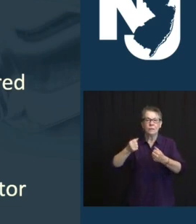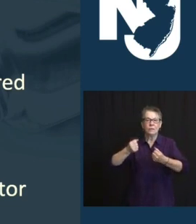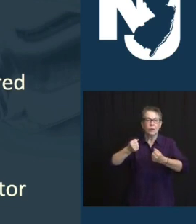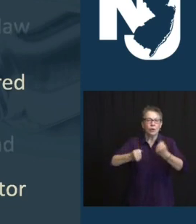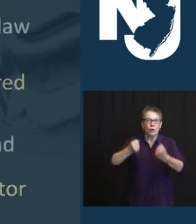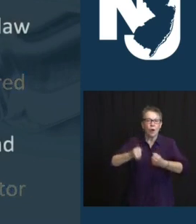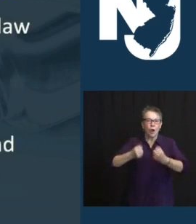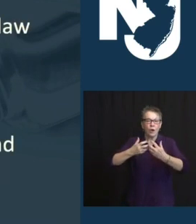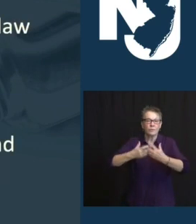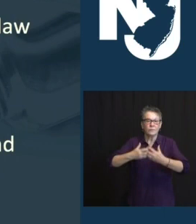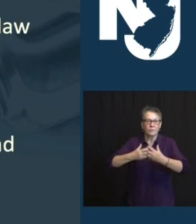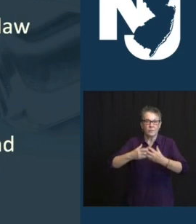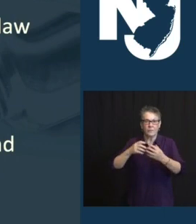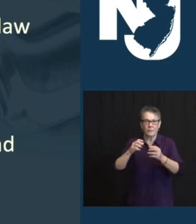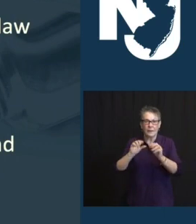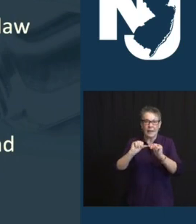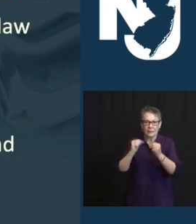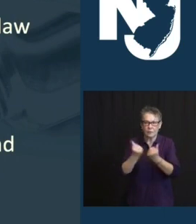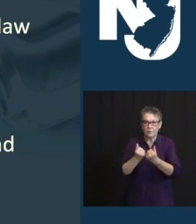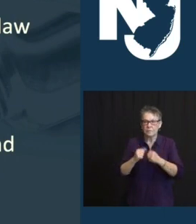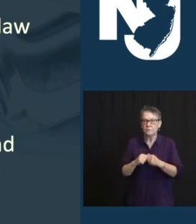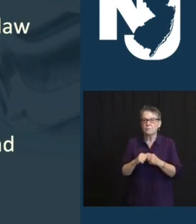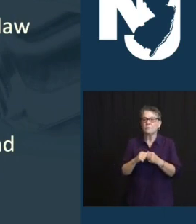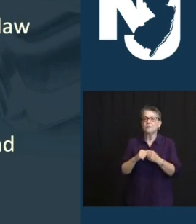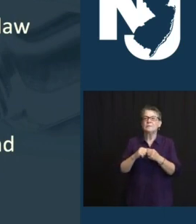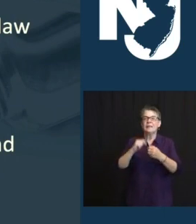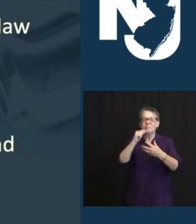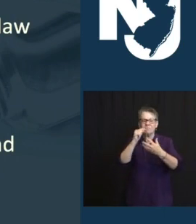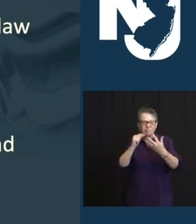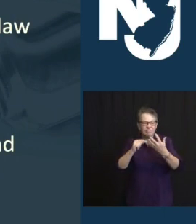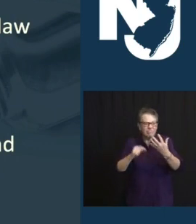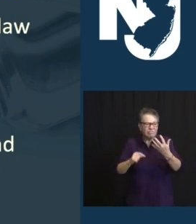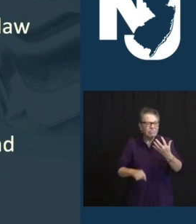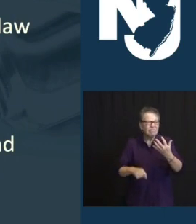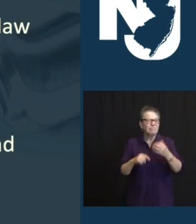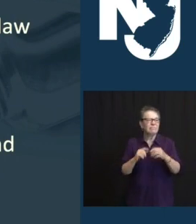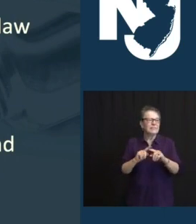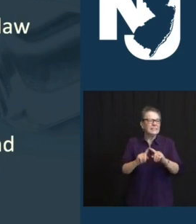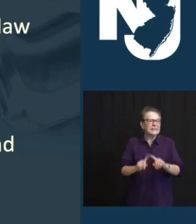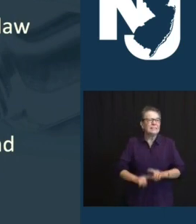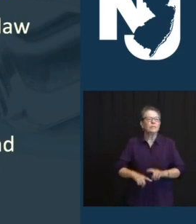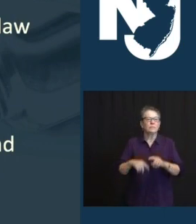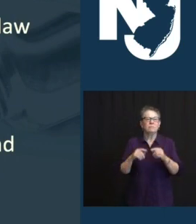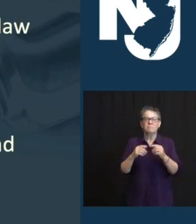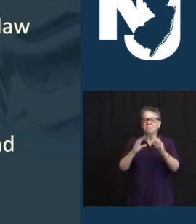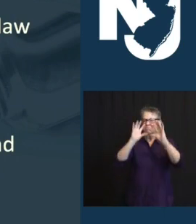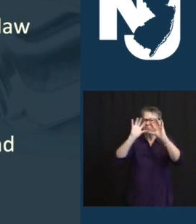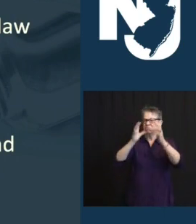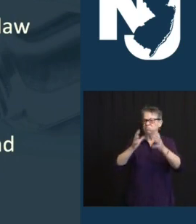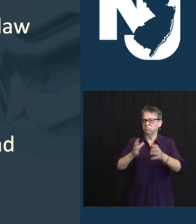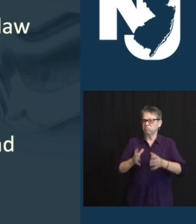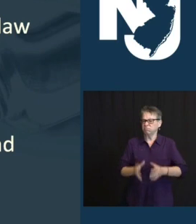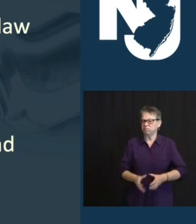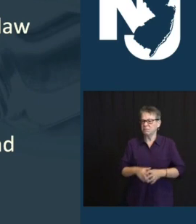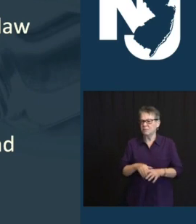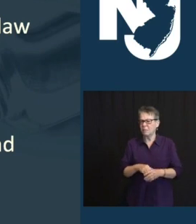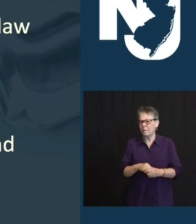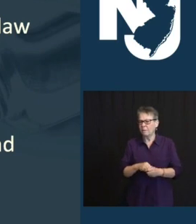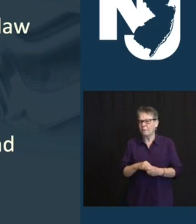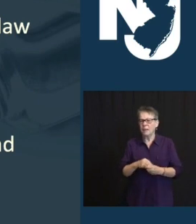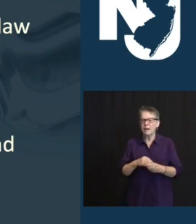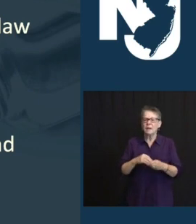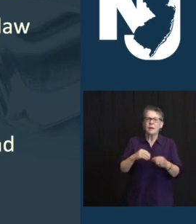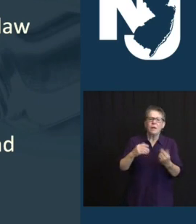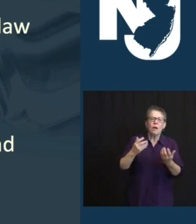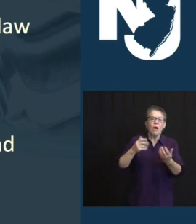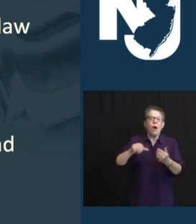PUBLIC SAFETY PERSONNEL WHO HAVE NOT ALREADY BEEN MADE ELIGIBLE, SUCH AS, I'LL GIVE YOU AN EXAMPLE, PROBATION OFFICERS, AND MEMBERS OF